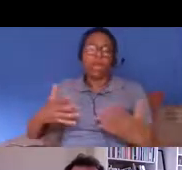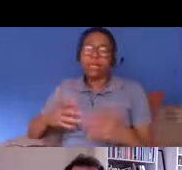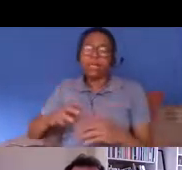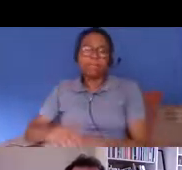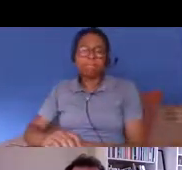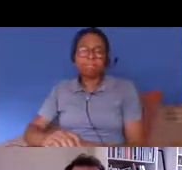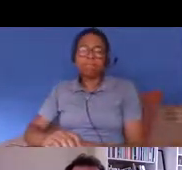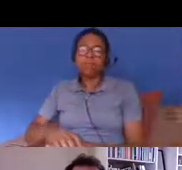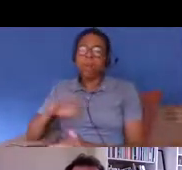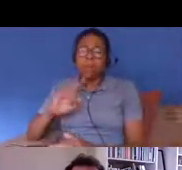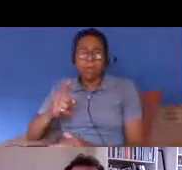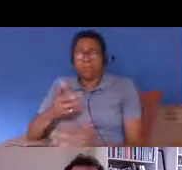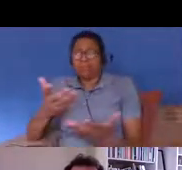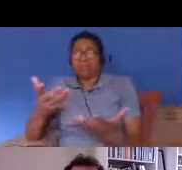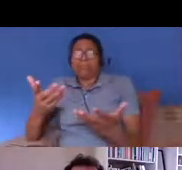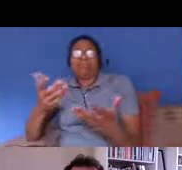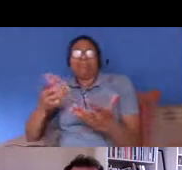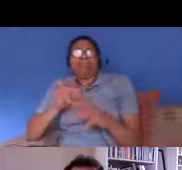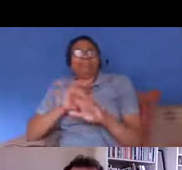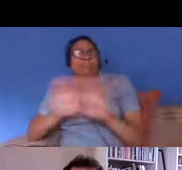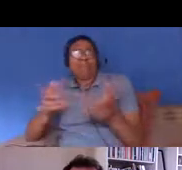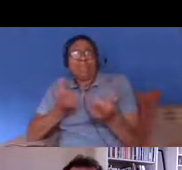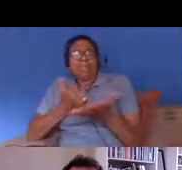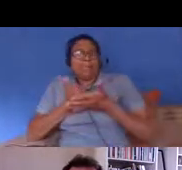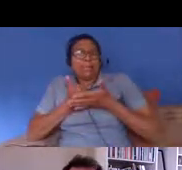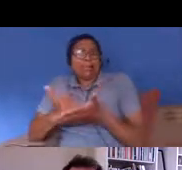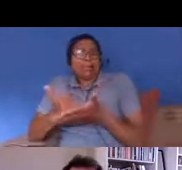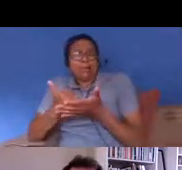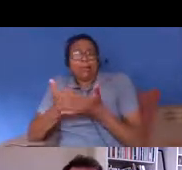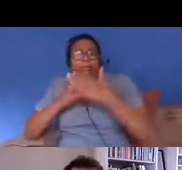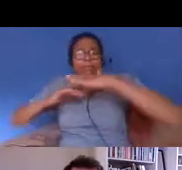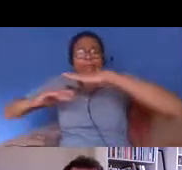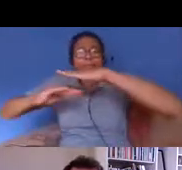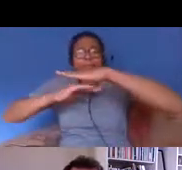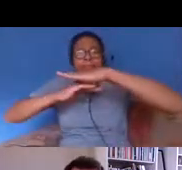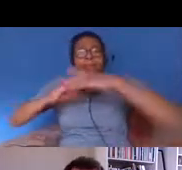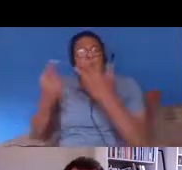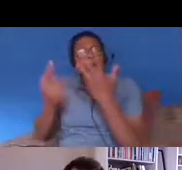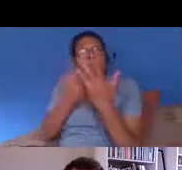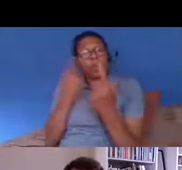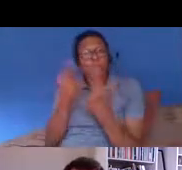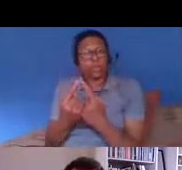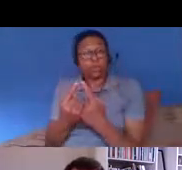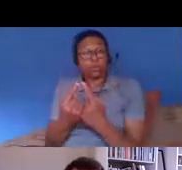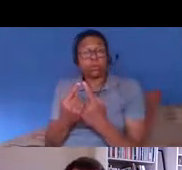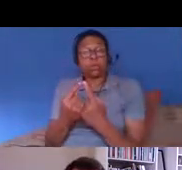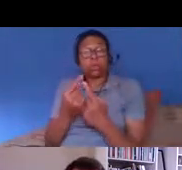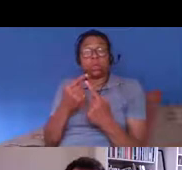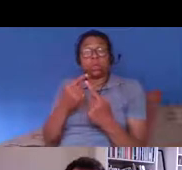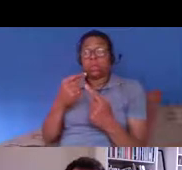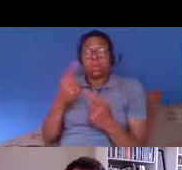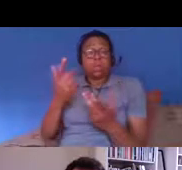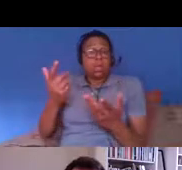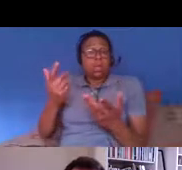that really does nothing to deal with the underlying issues that are caused by all of the different measures that we've looked at because um